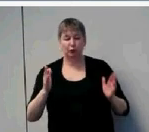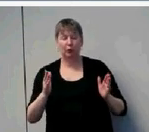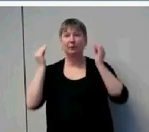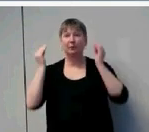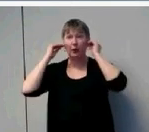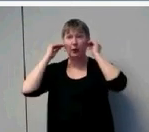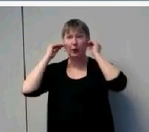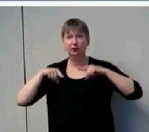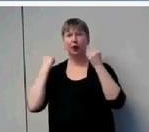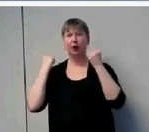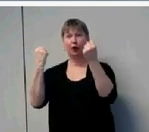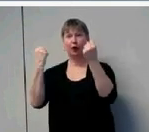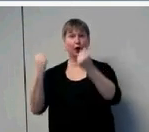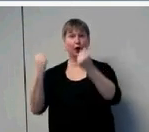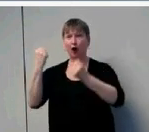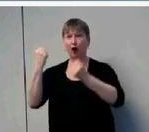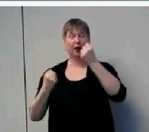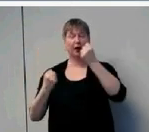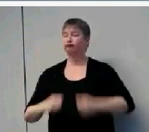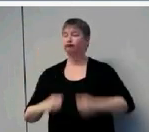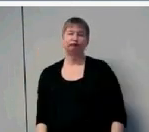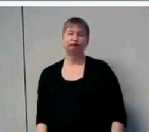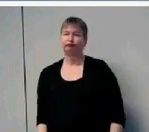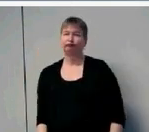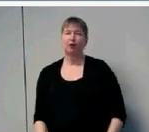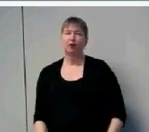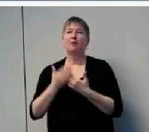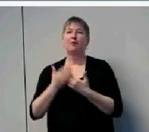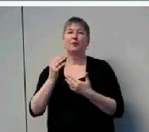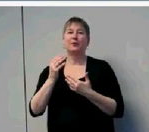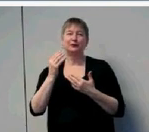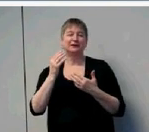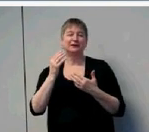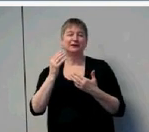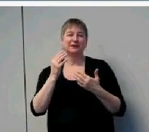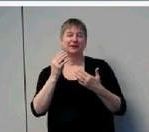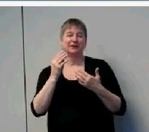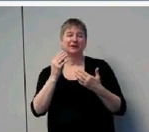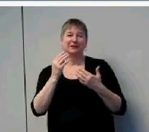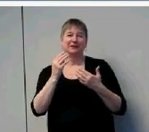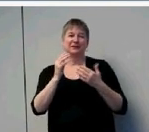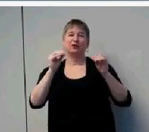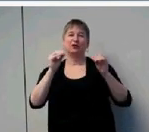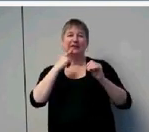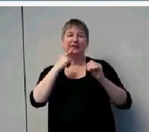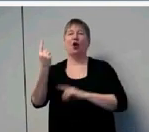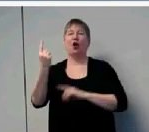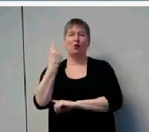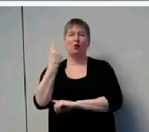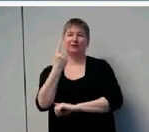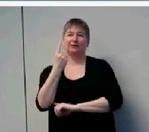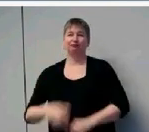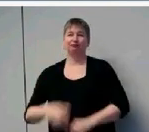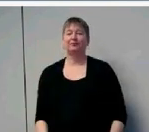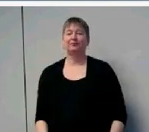So not very many parents reported that they always used it in the car. And that got better